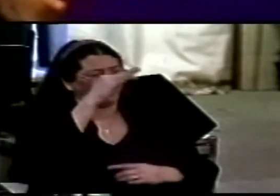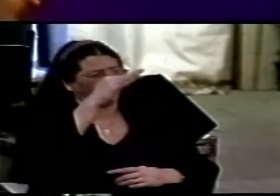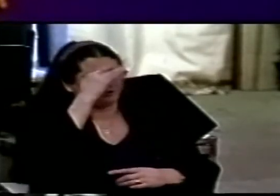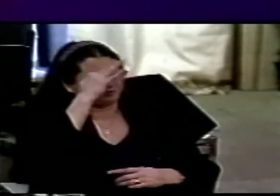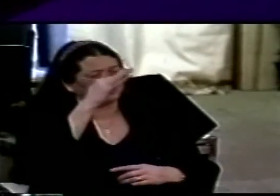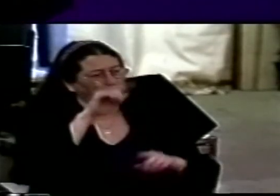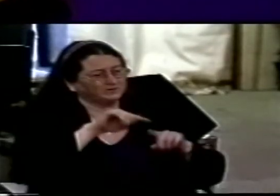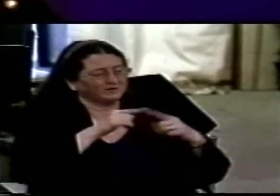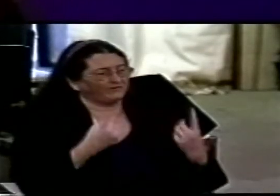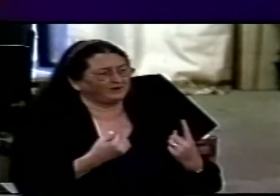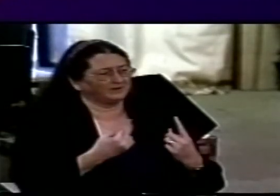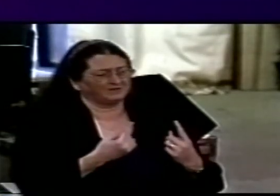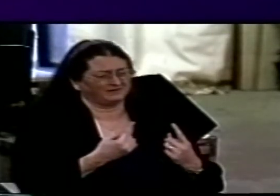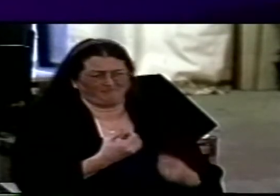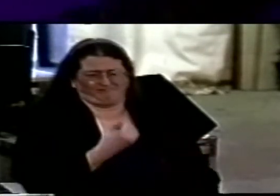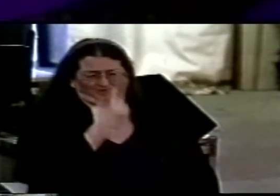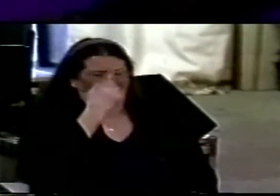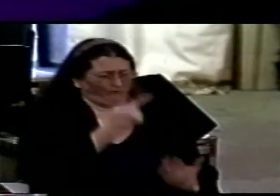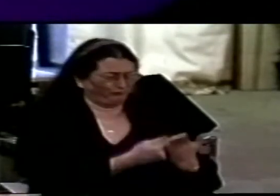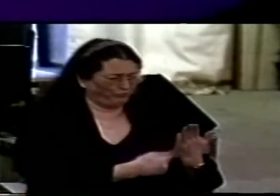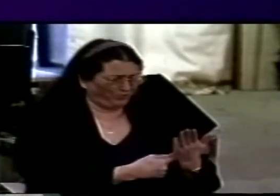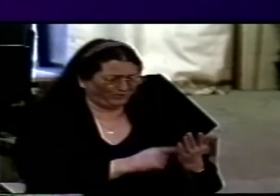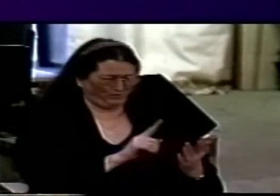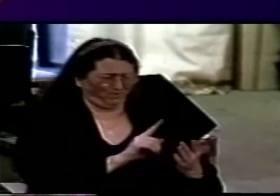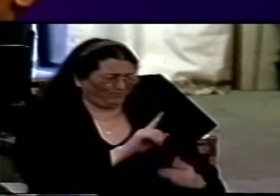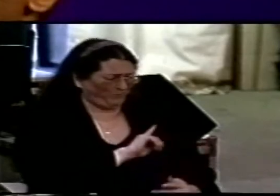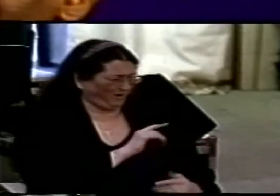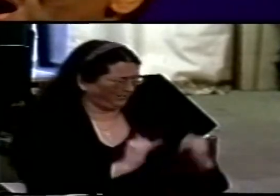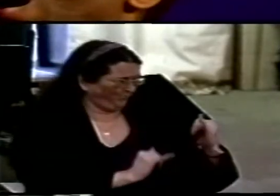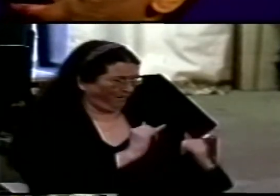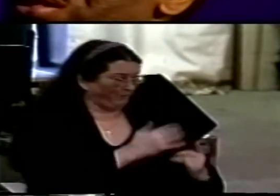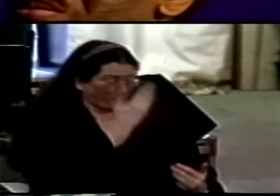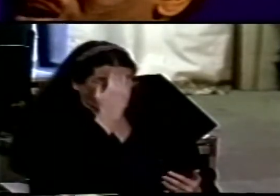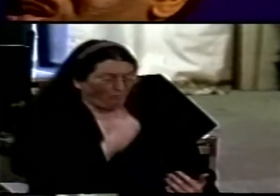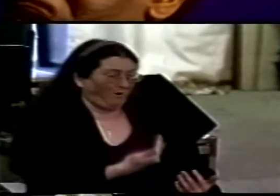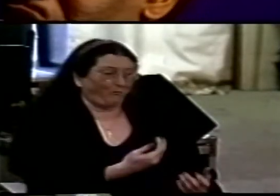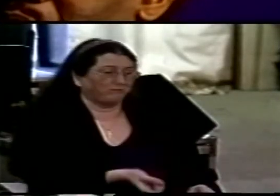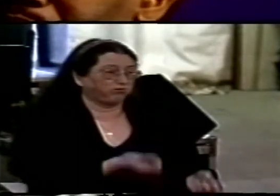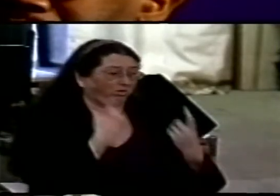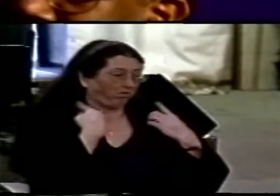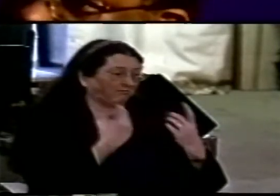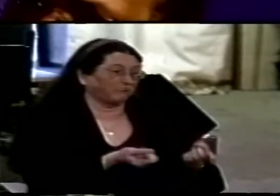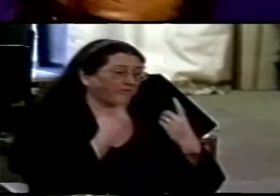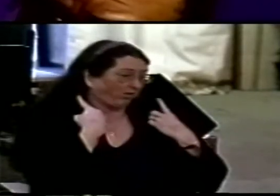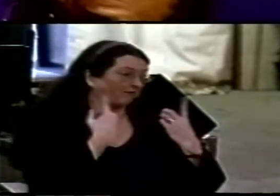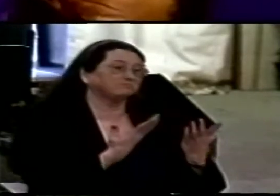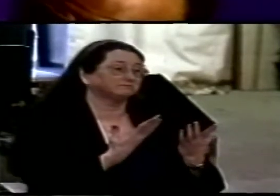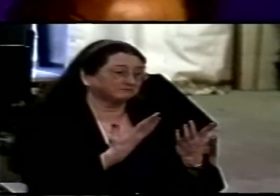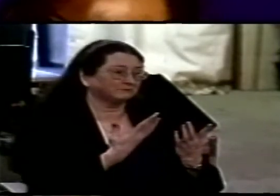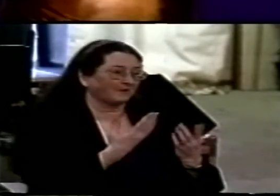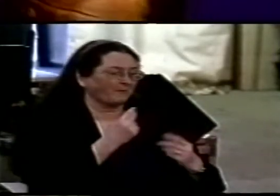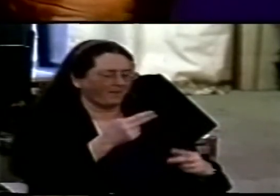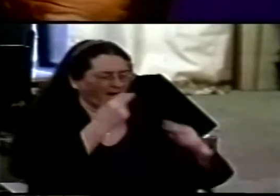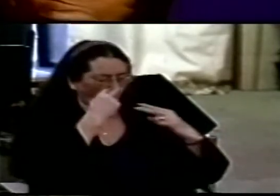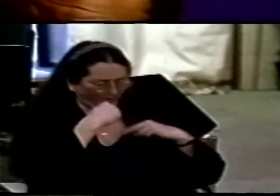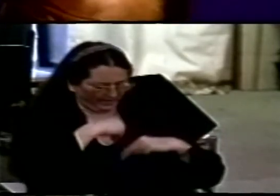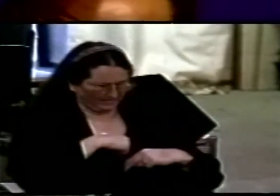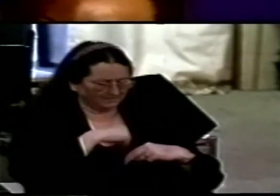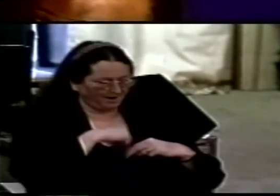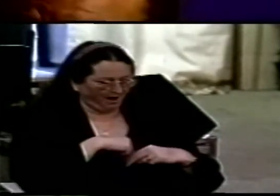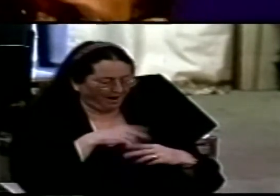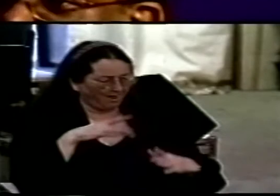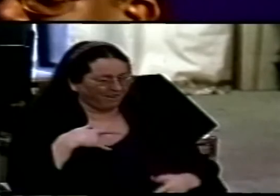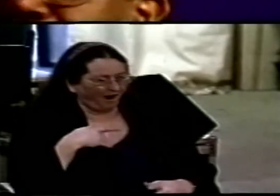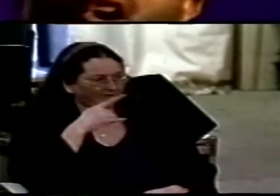understand our ecclesiologies and the arguments about ordination and the arguments about section 28 may look inside the